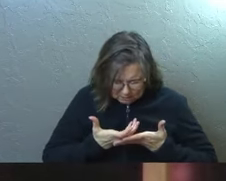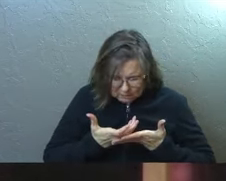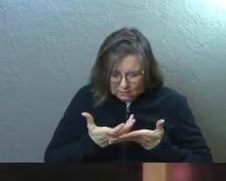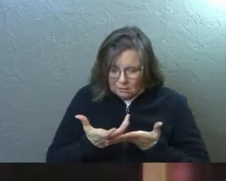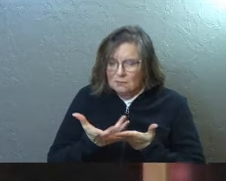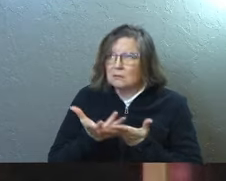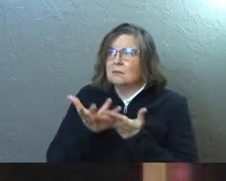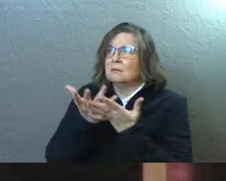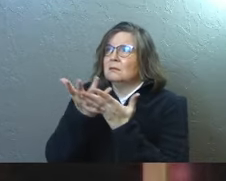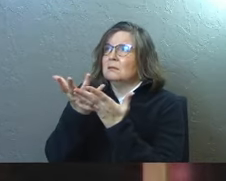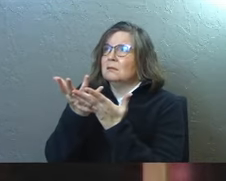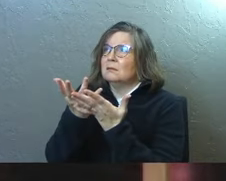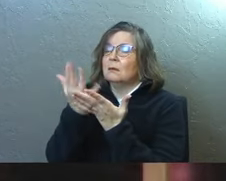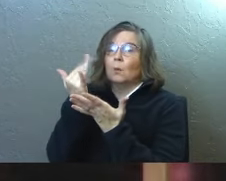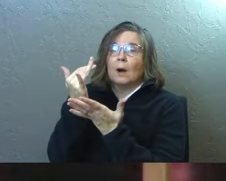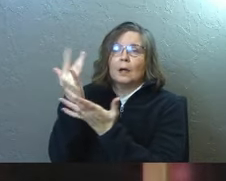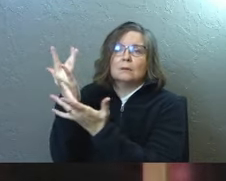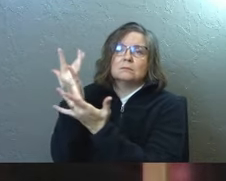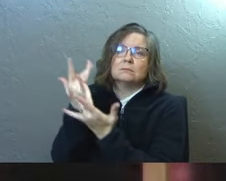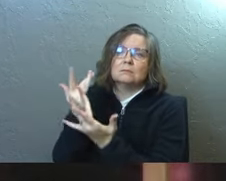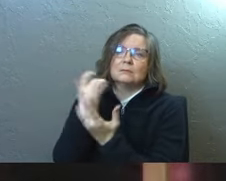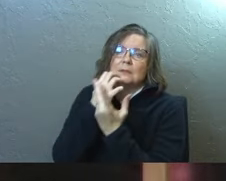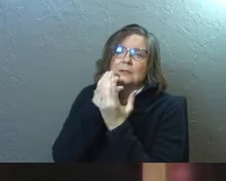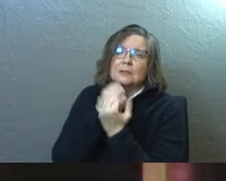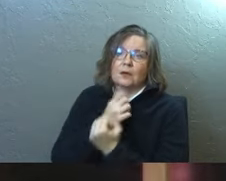and cares to God for he cares about you.